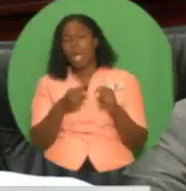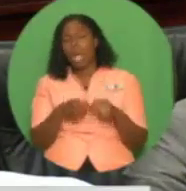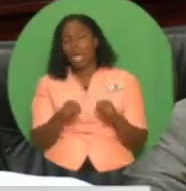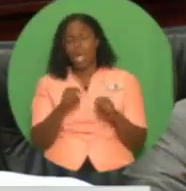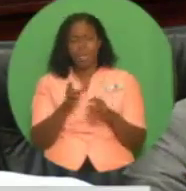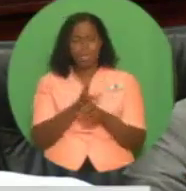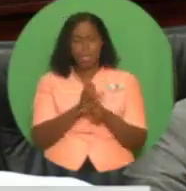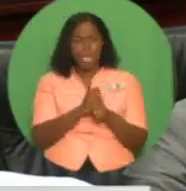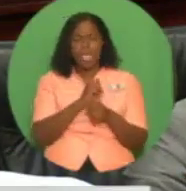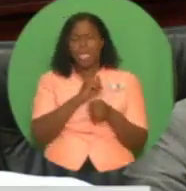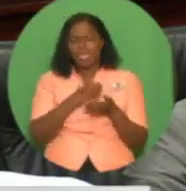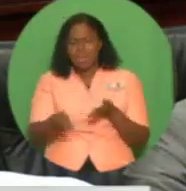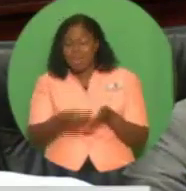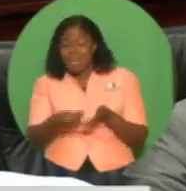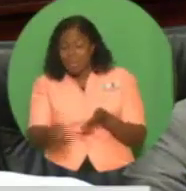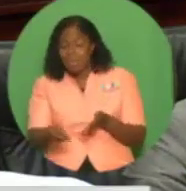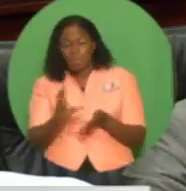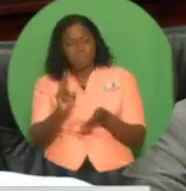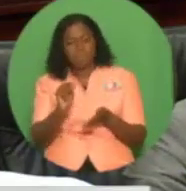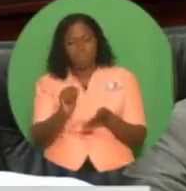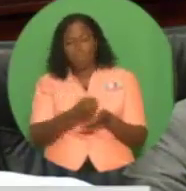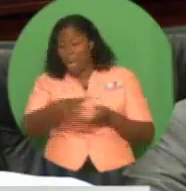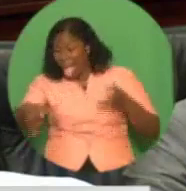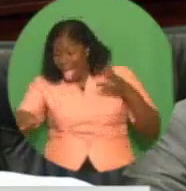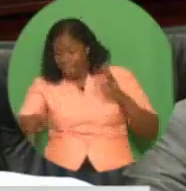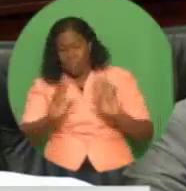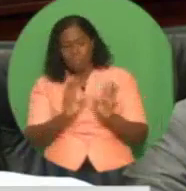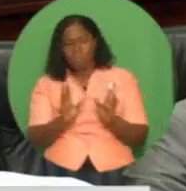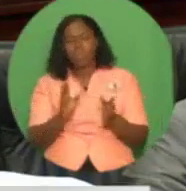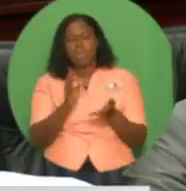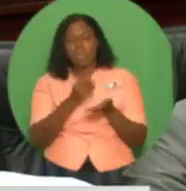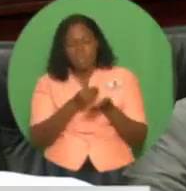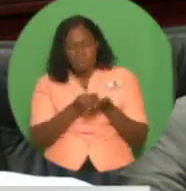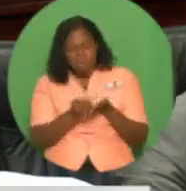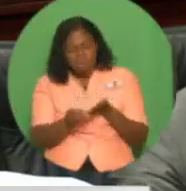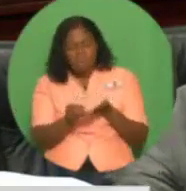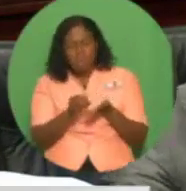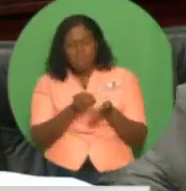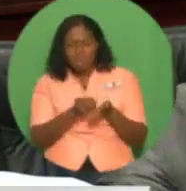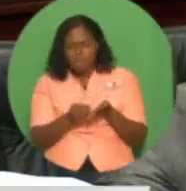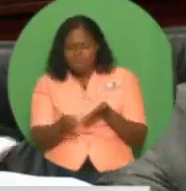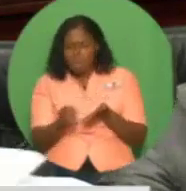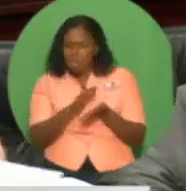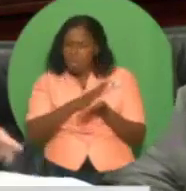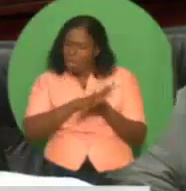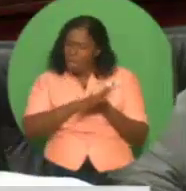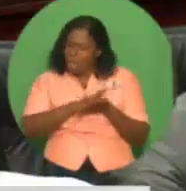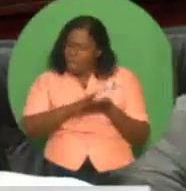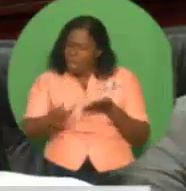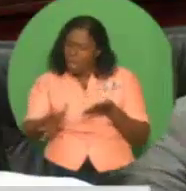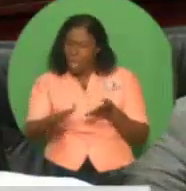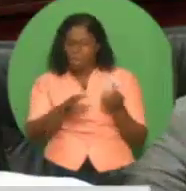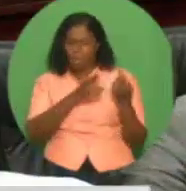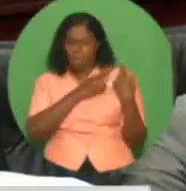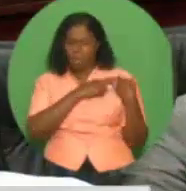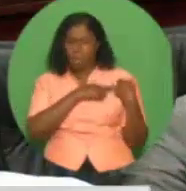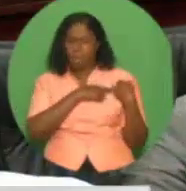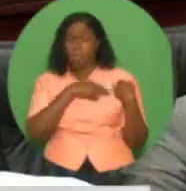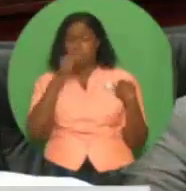level, including capital spending, and in the process, develop a system of transparent and responsible expenditure.